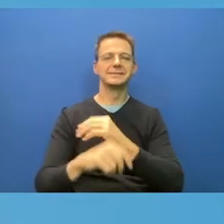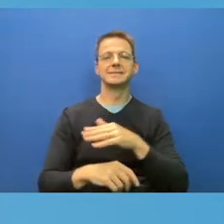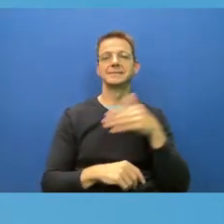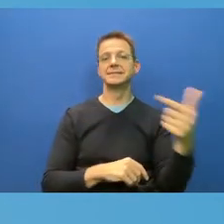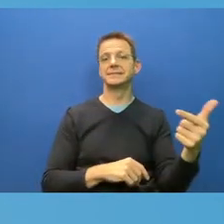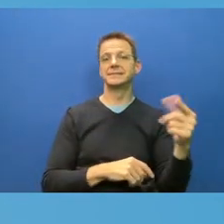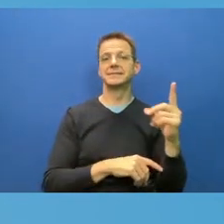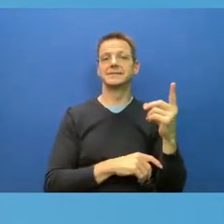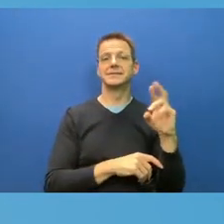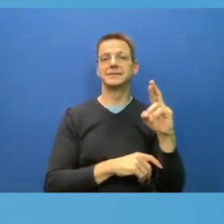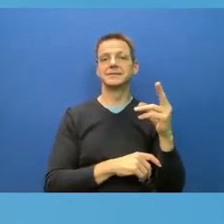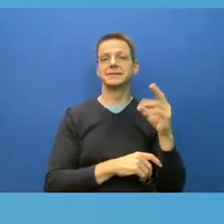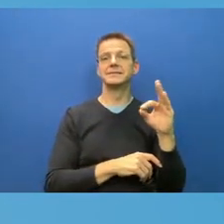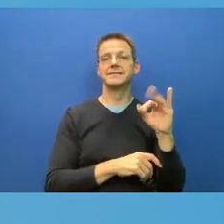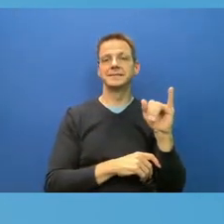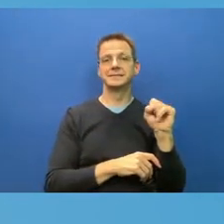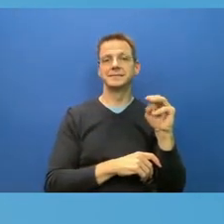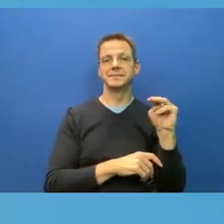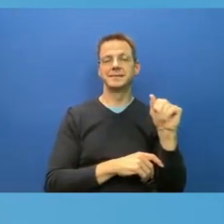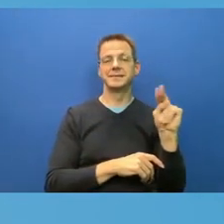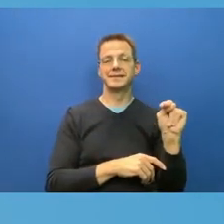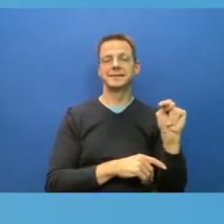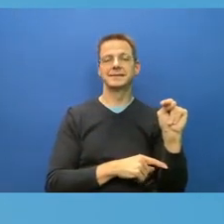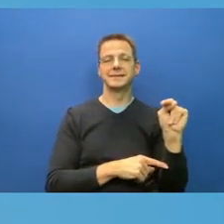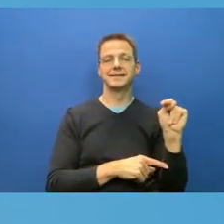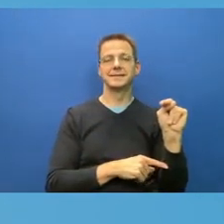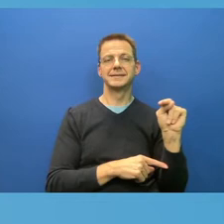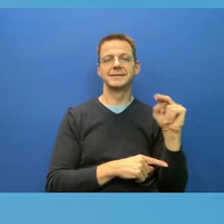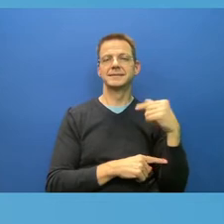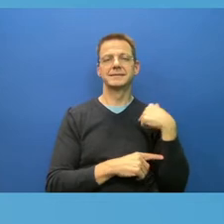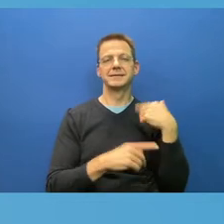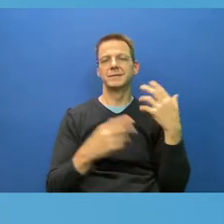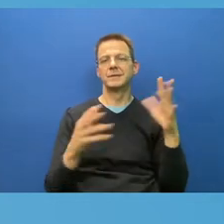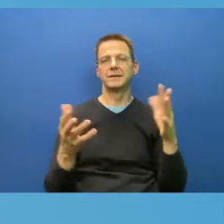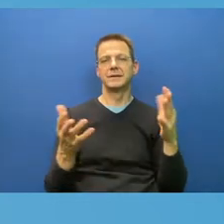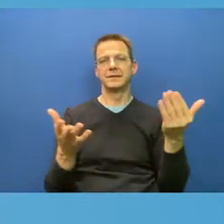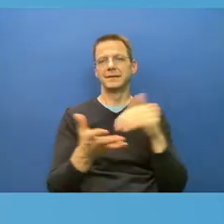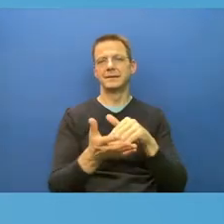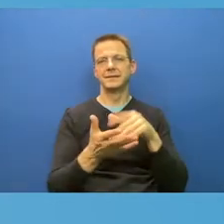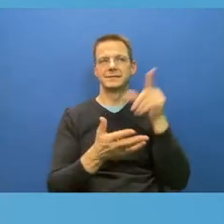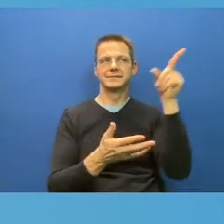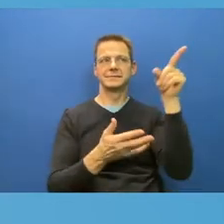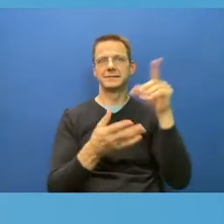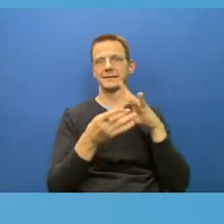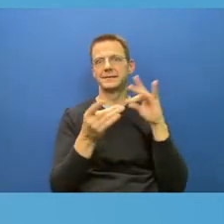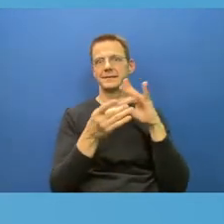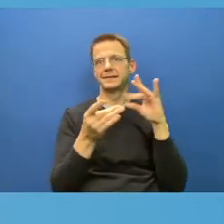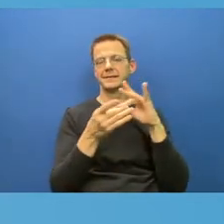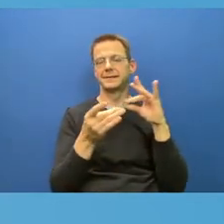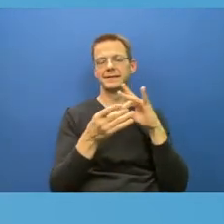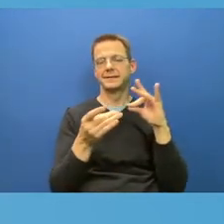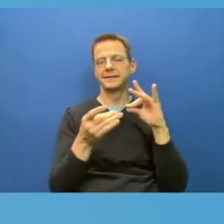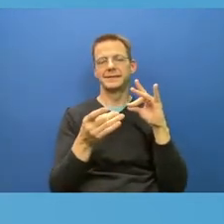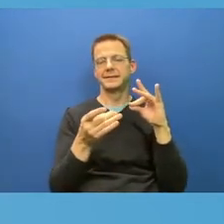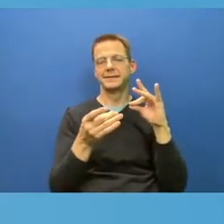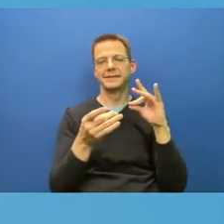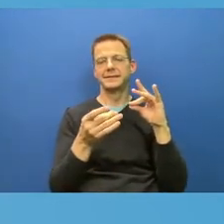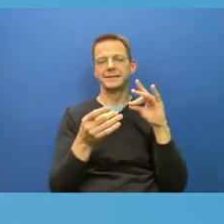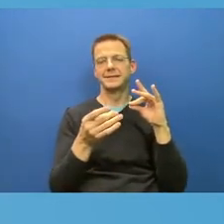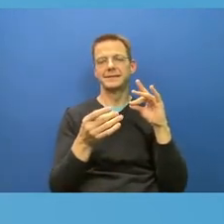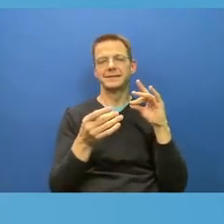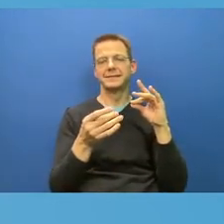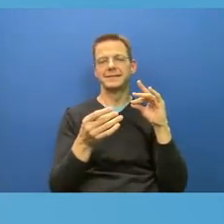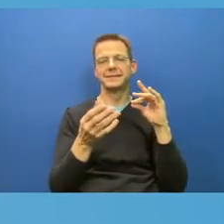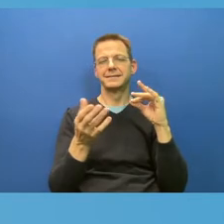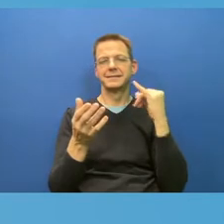think the idea that people aren't motivated by money in terms of